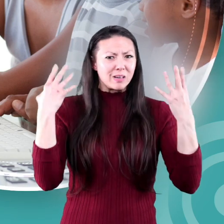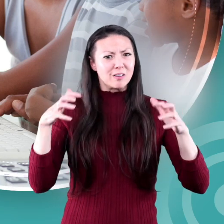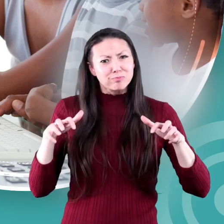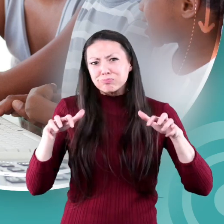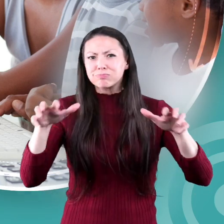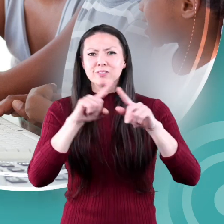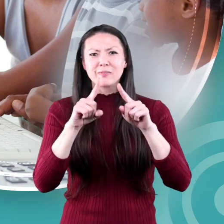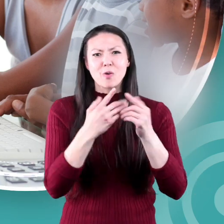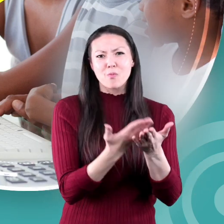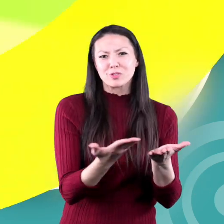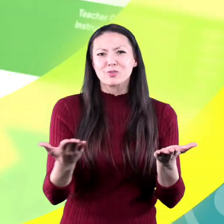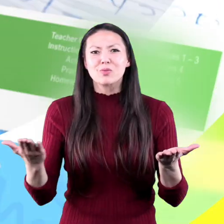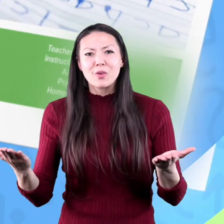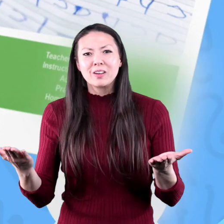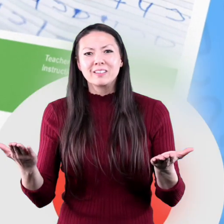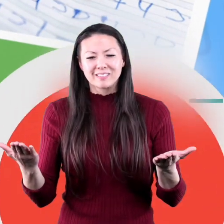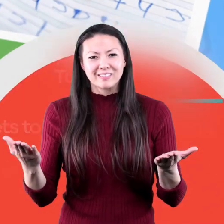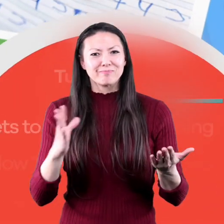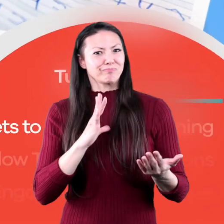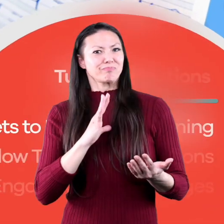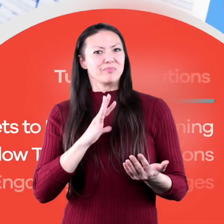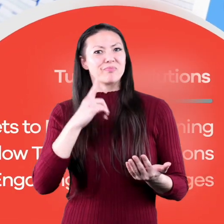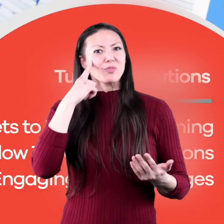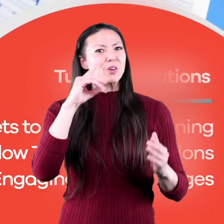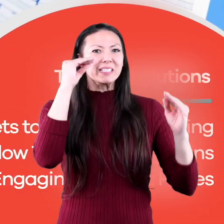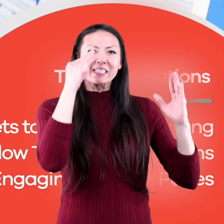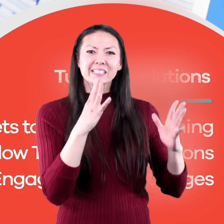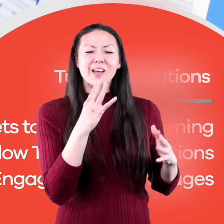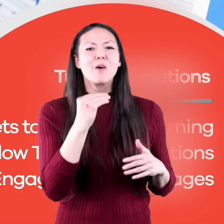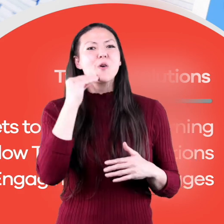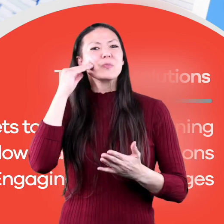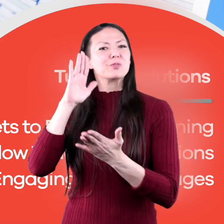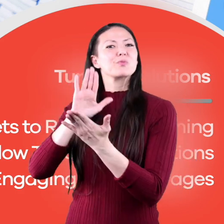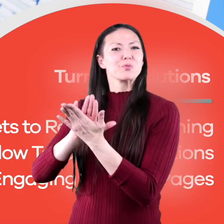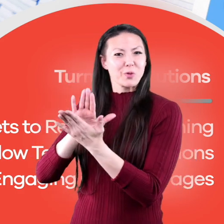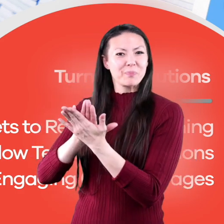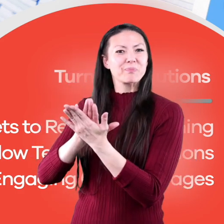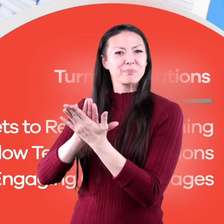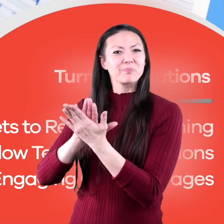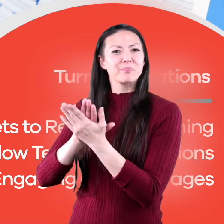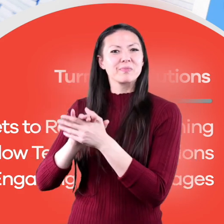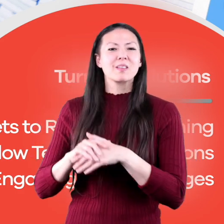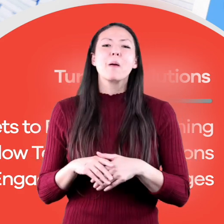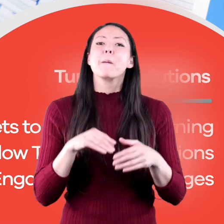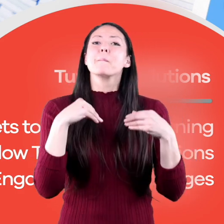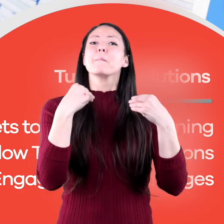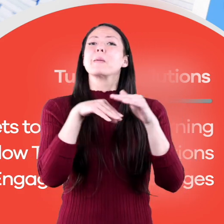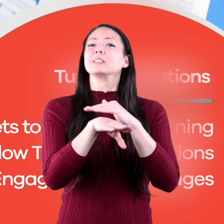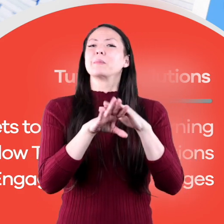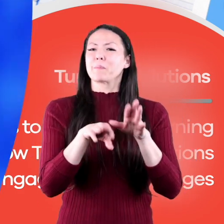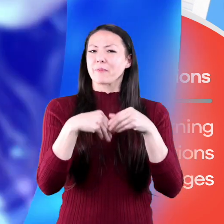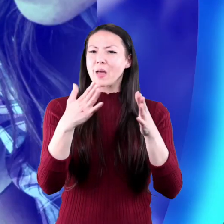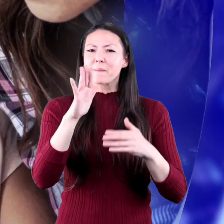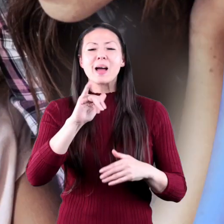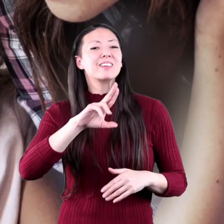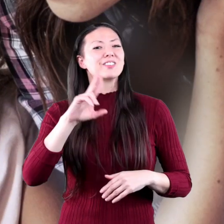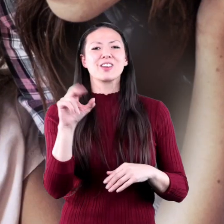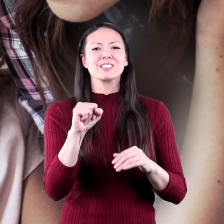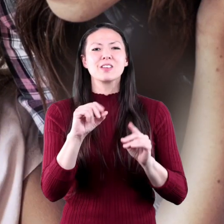thousands of free resources and turnkey solutions for teachers and homeschoolers.edo,